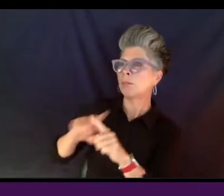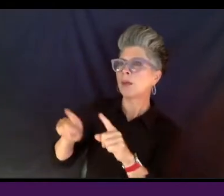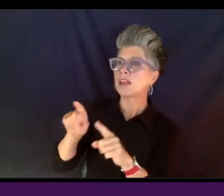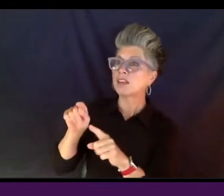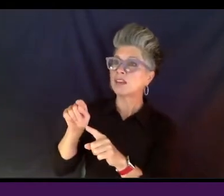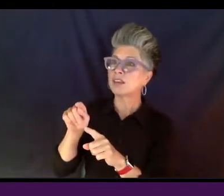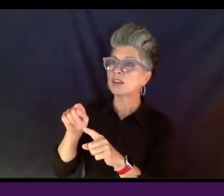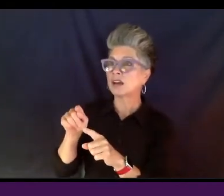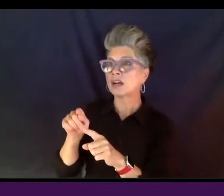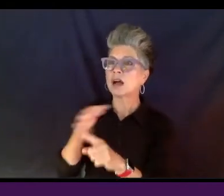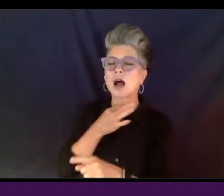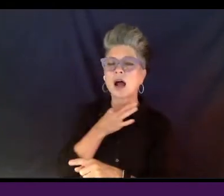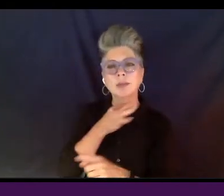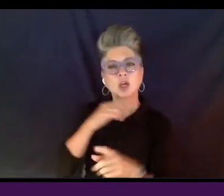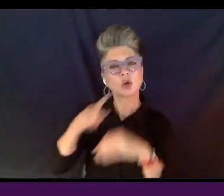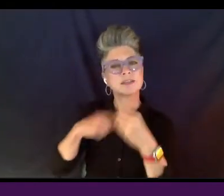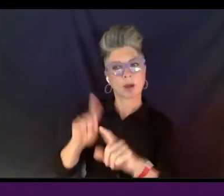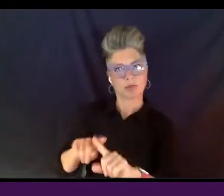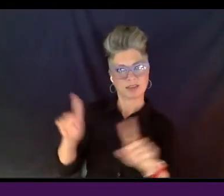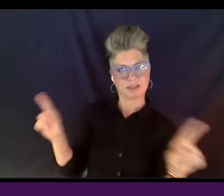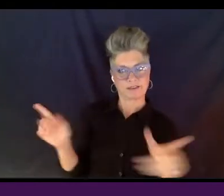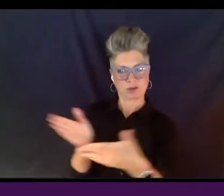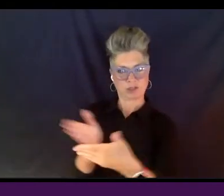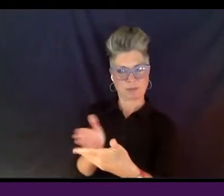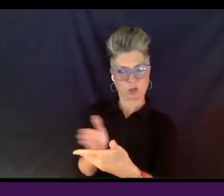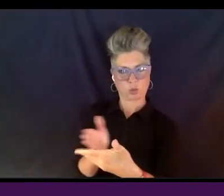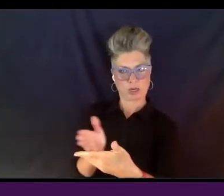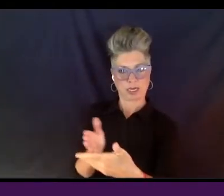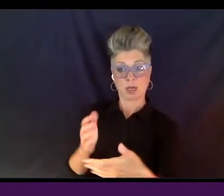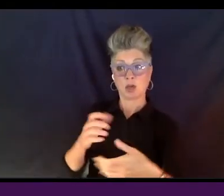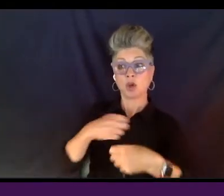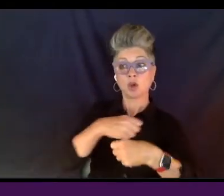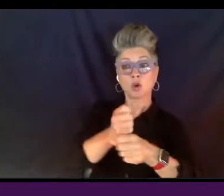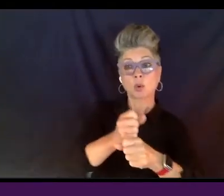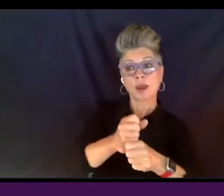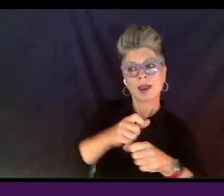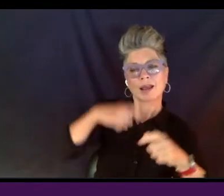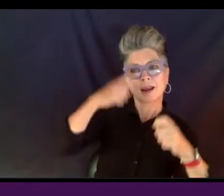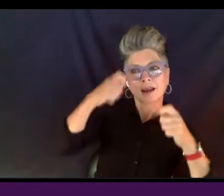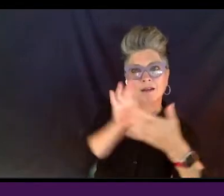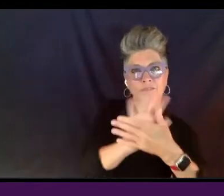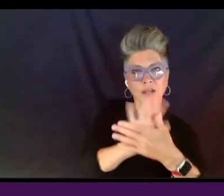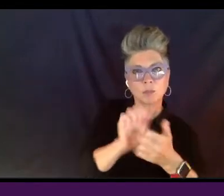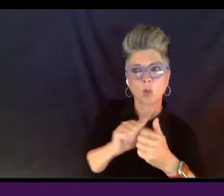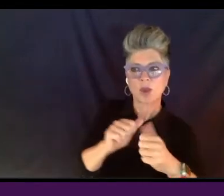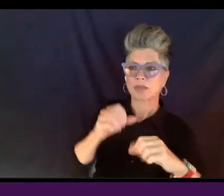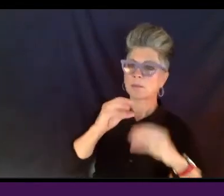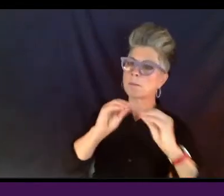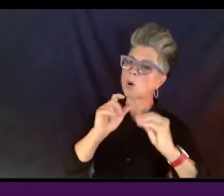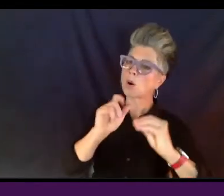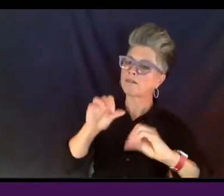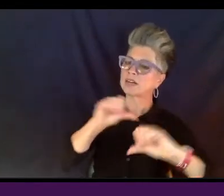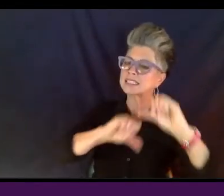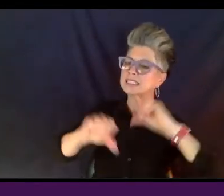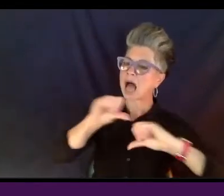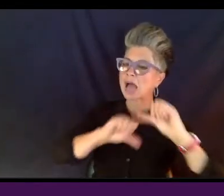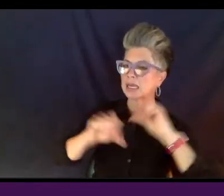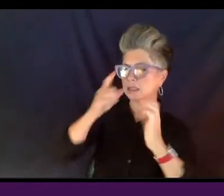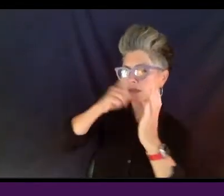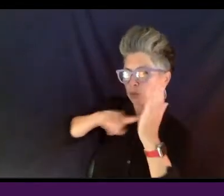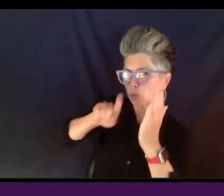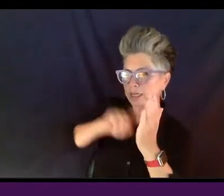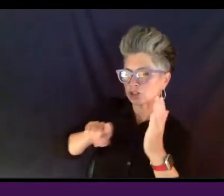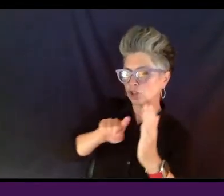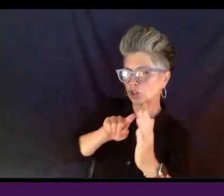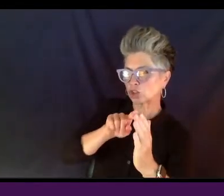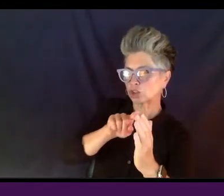um, or, or creating a film that has that science, you know, that science research? Is it, is